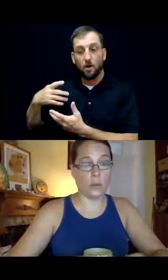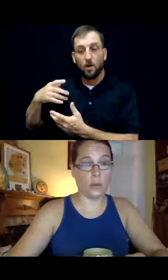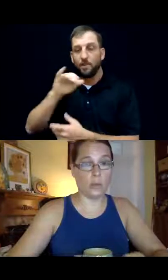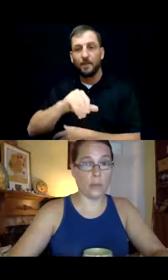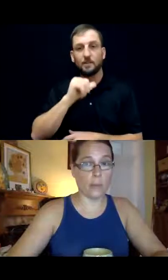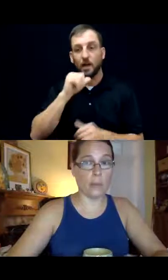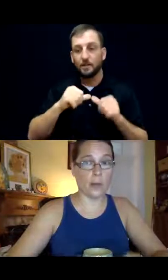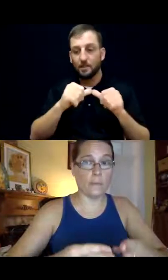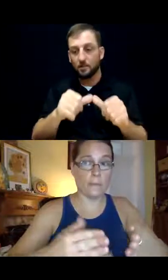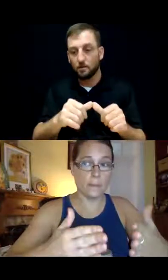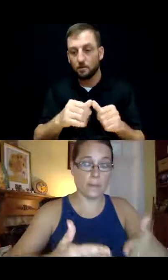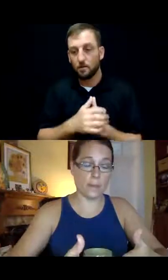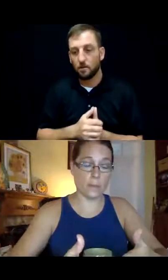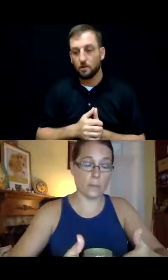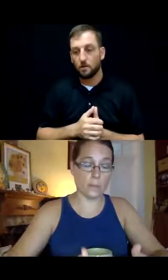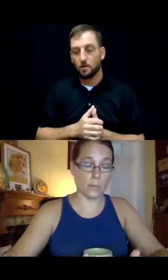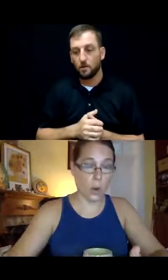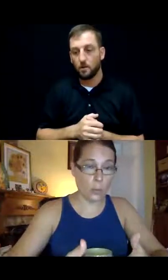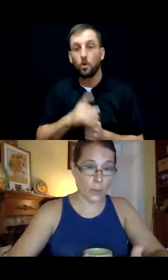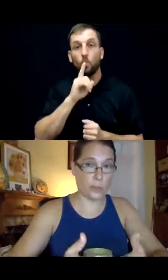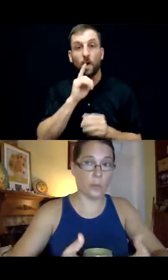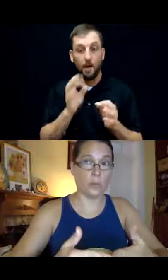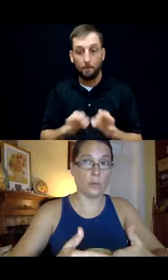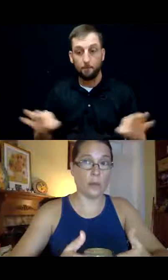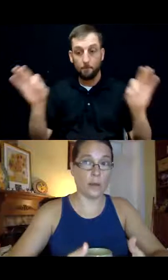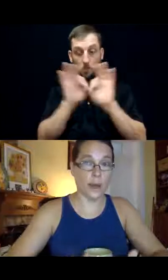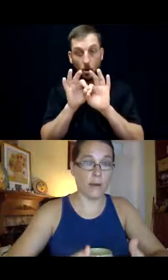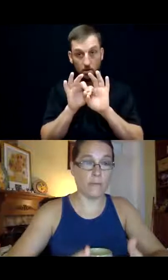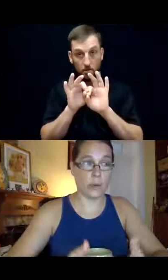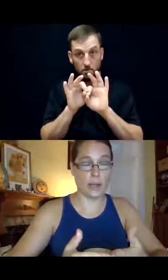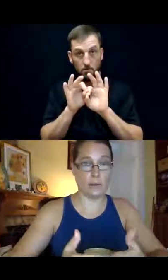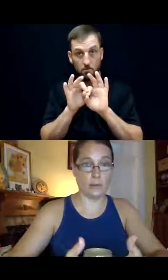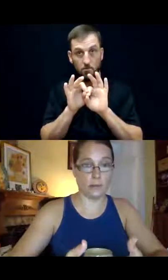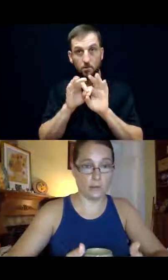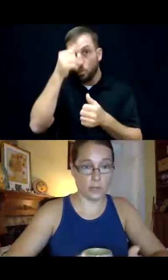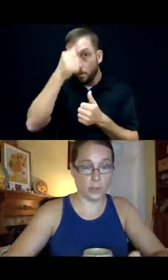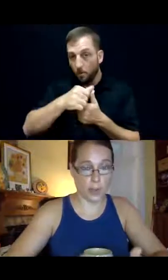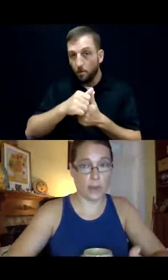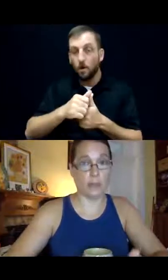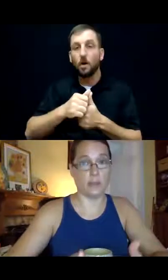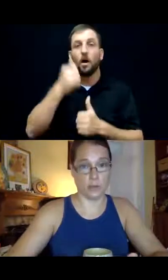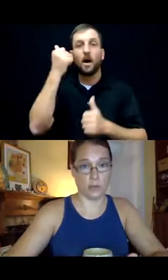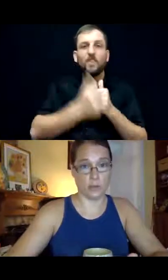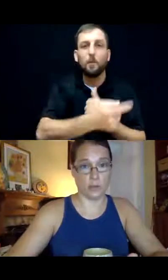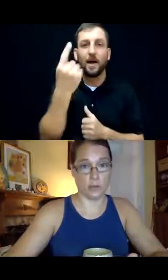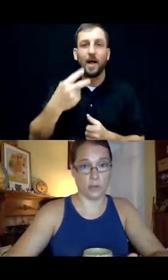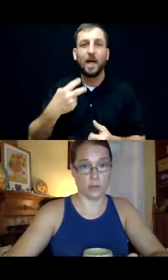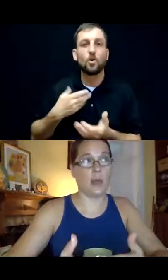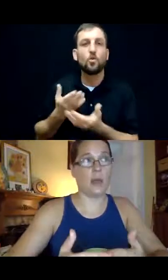we remember that all people have the right to make bad decisions.